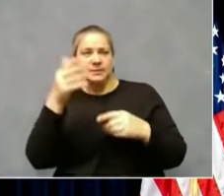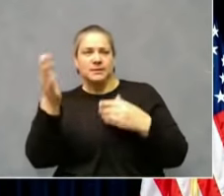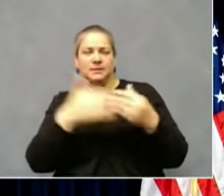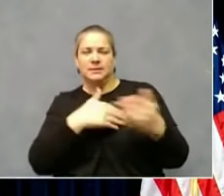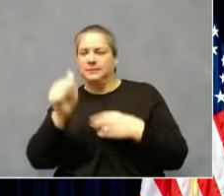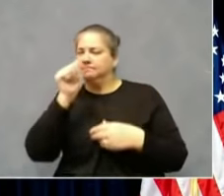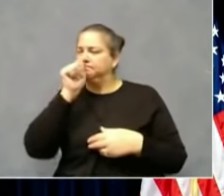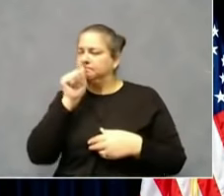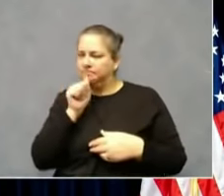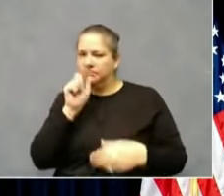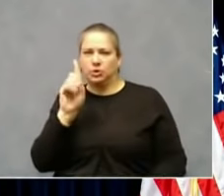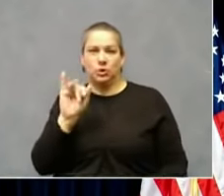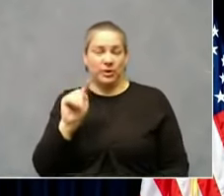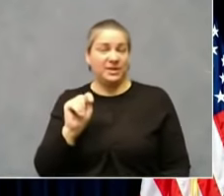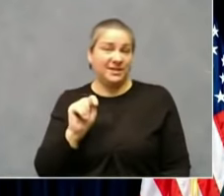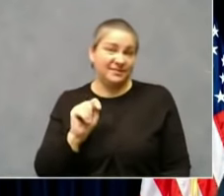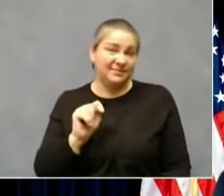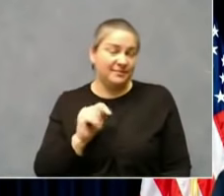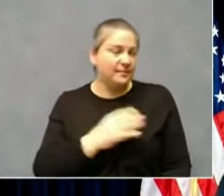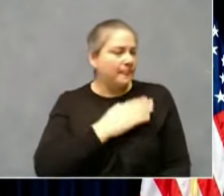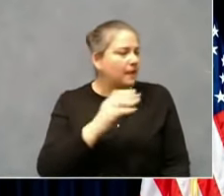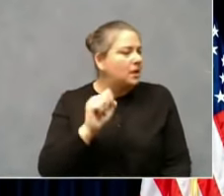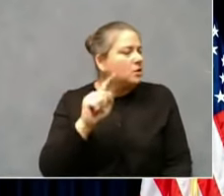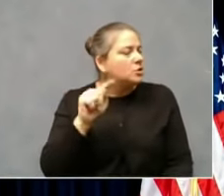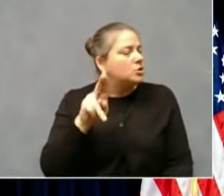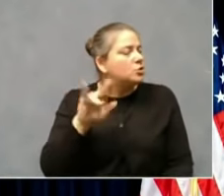All right, Stu Johnson, WEKU.